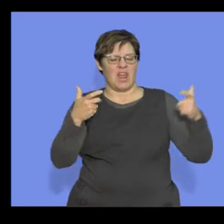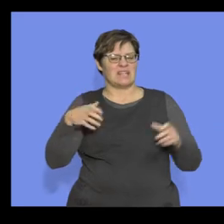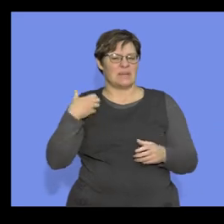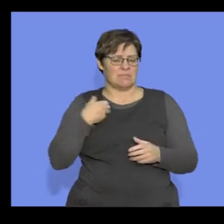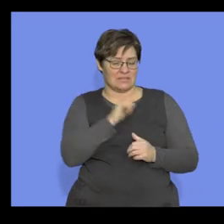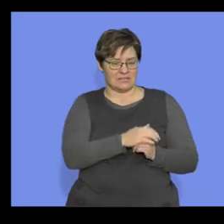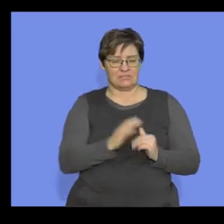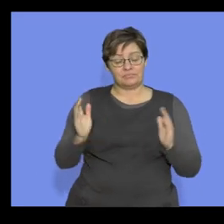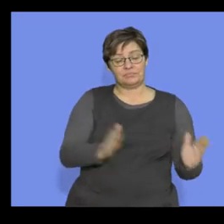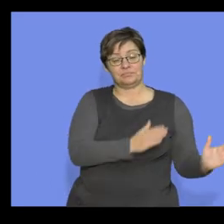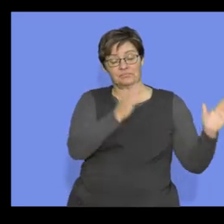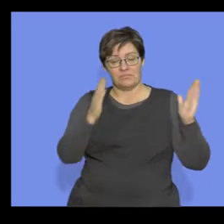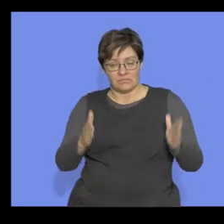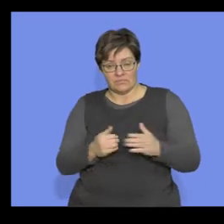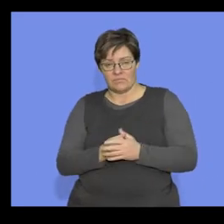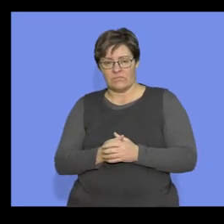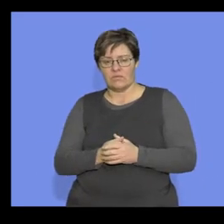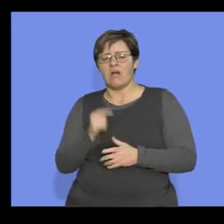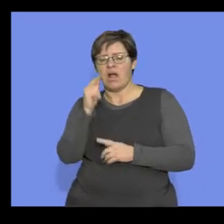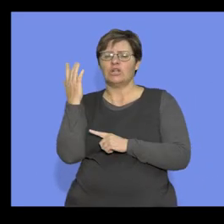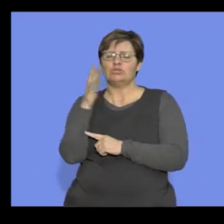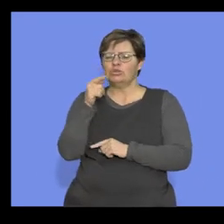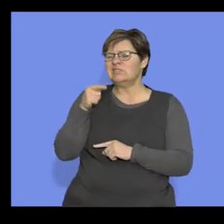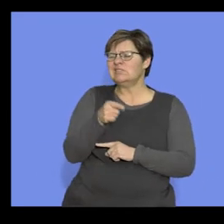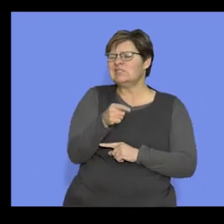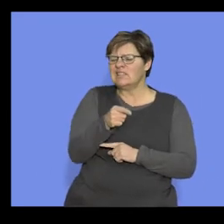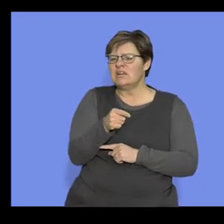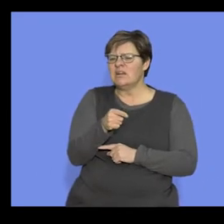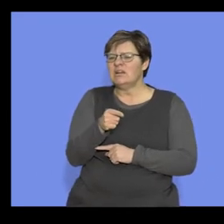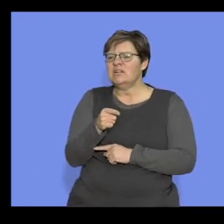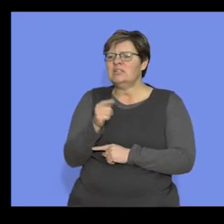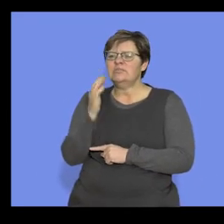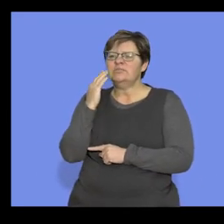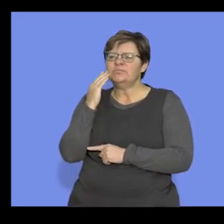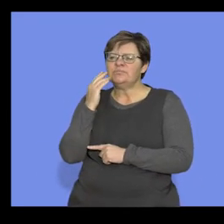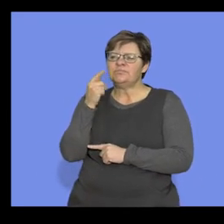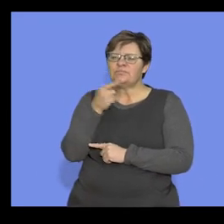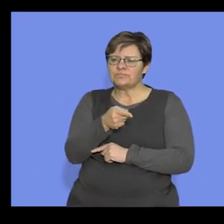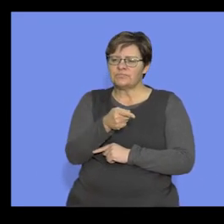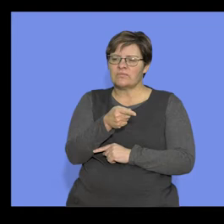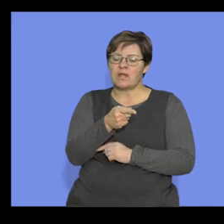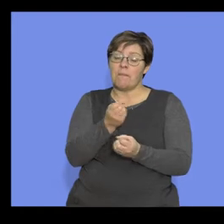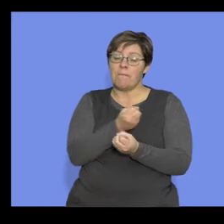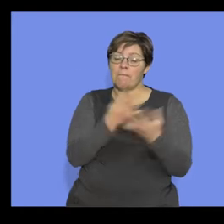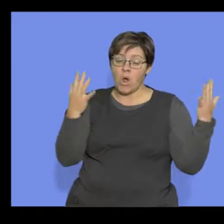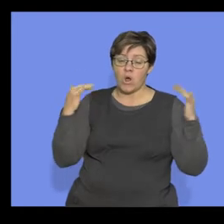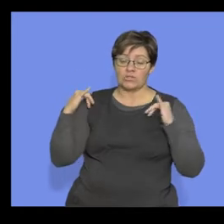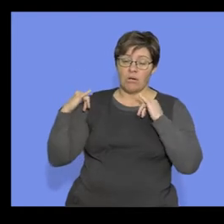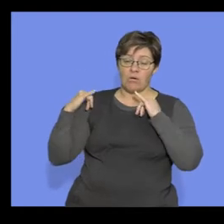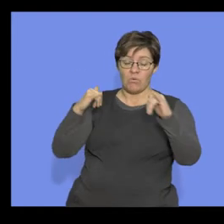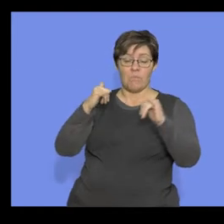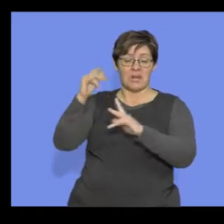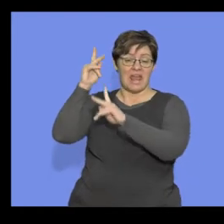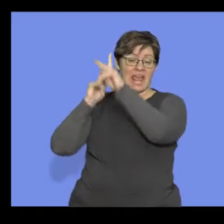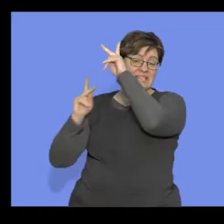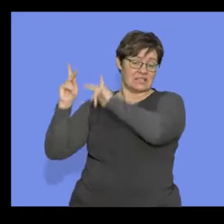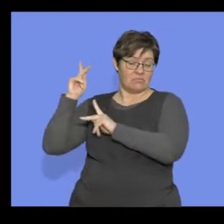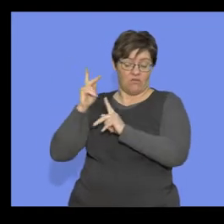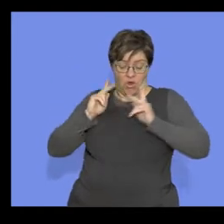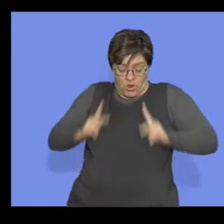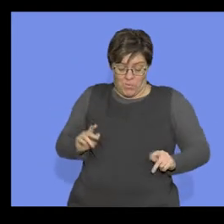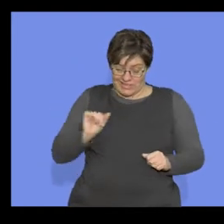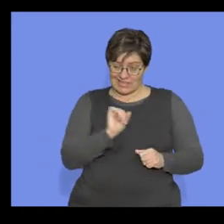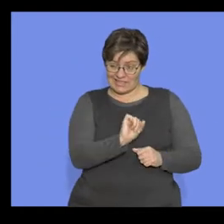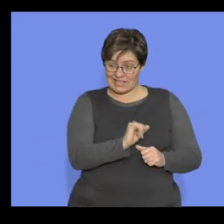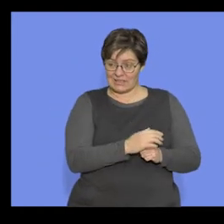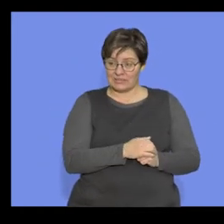Now, the next question, according to the phylogenetic tree, when did the most common ancestor for